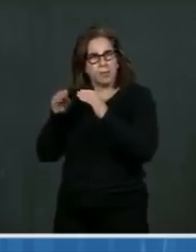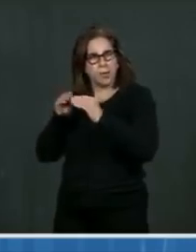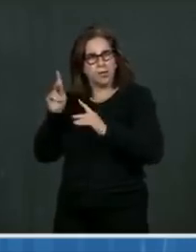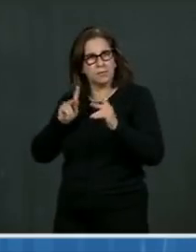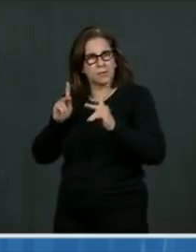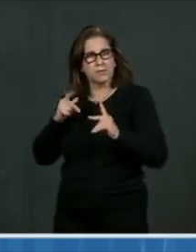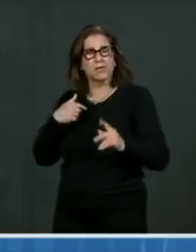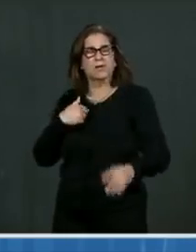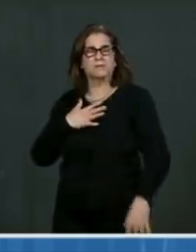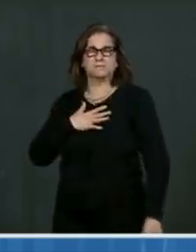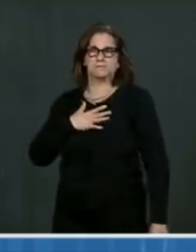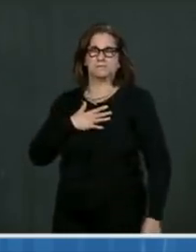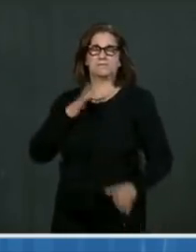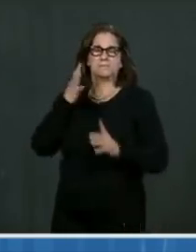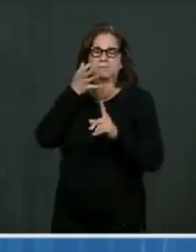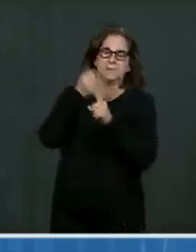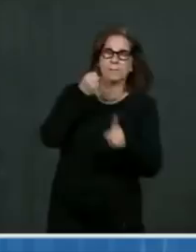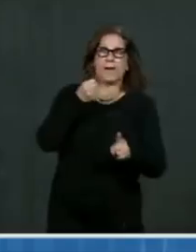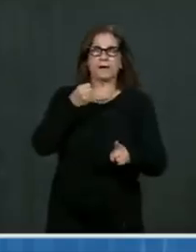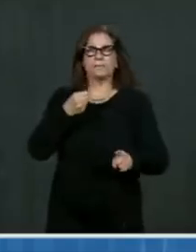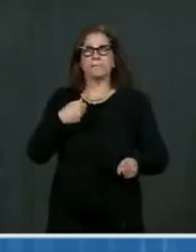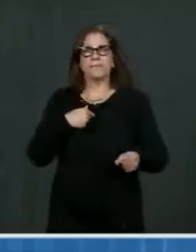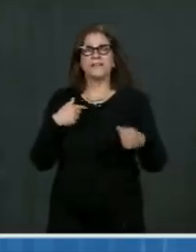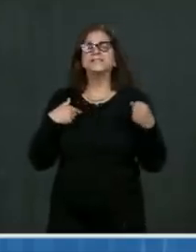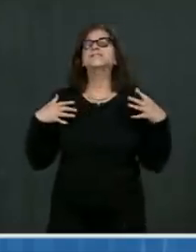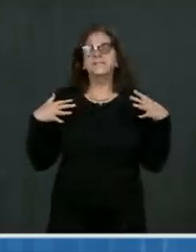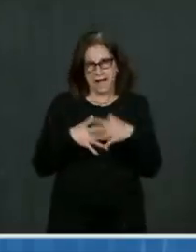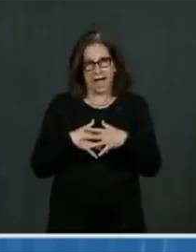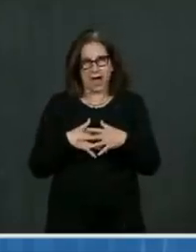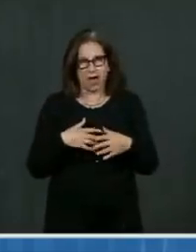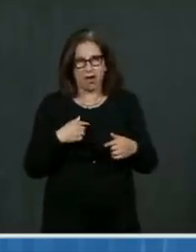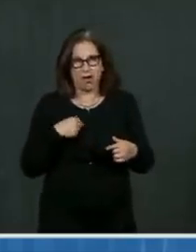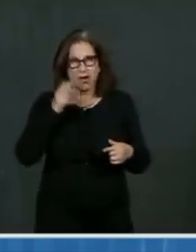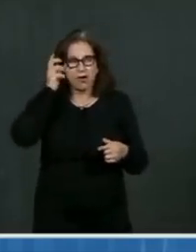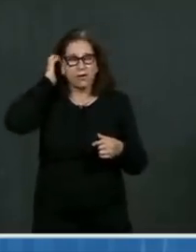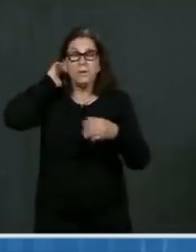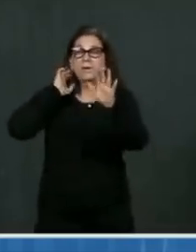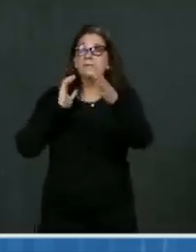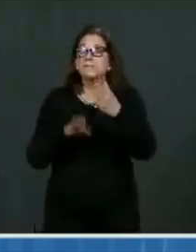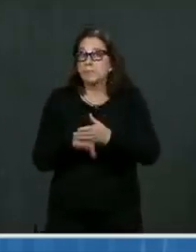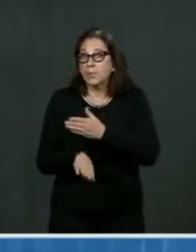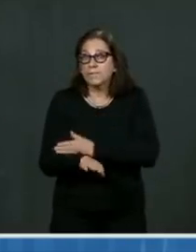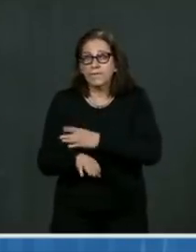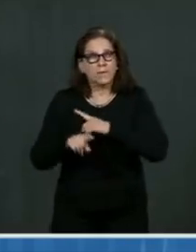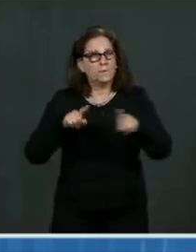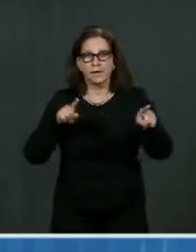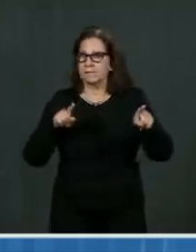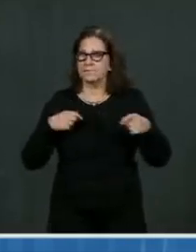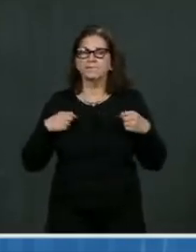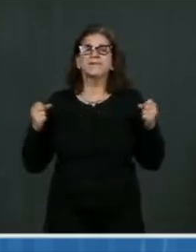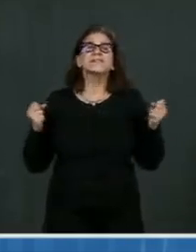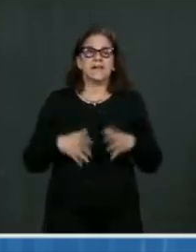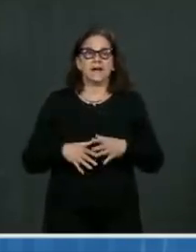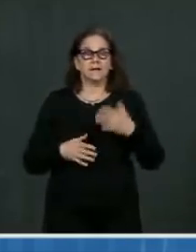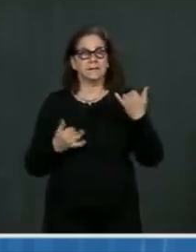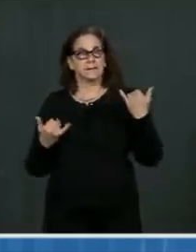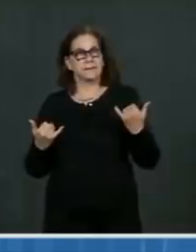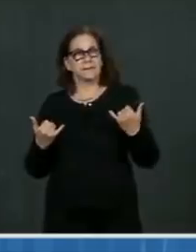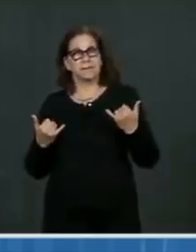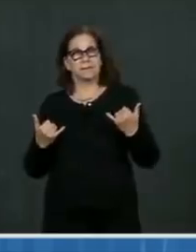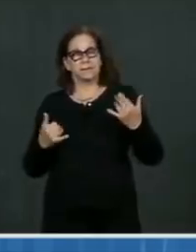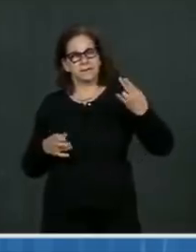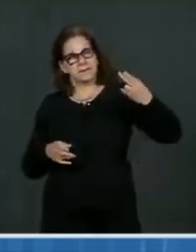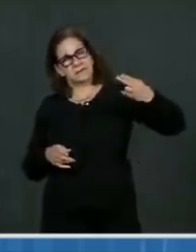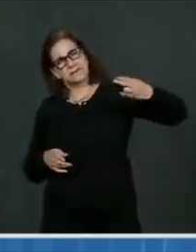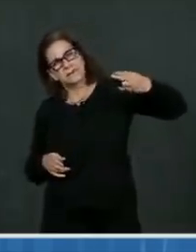such a long way. Three historic scientific breakthrough vaccines, and we are rolling